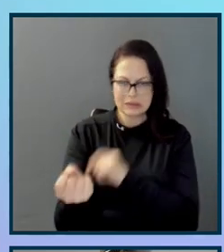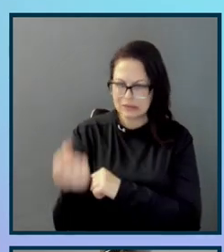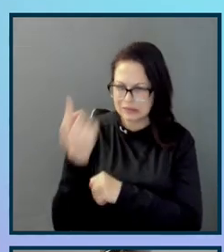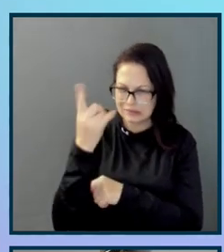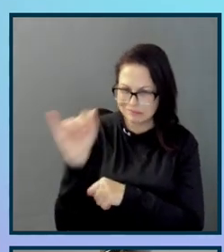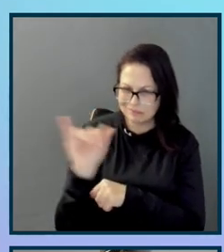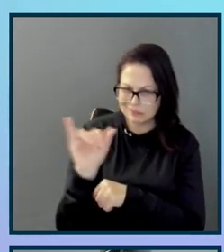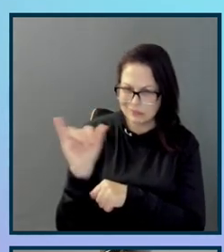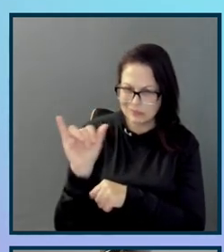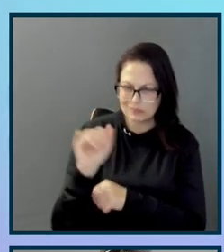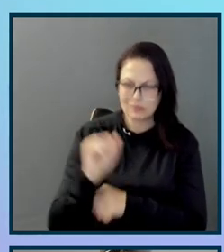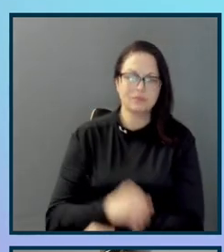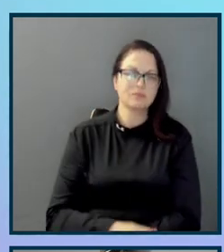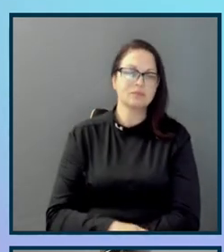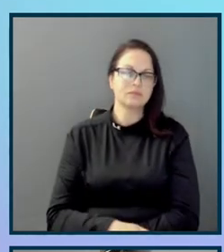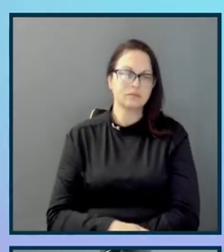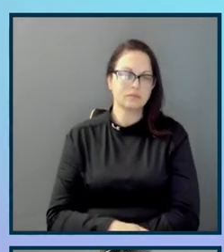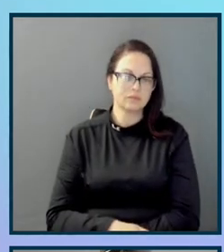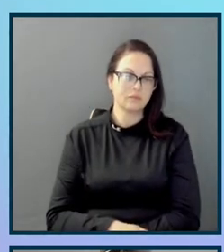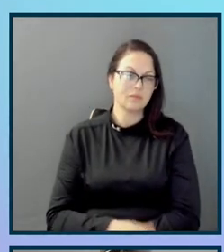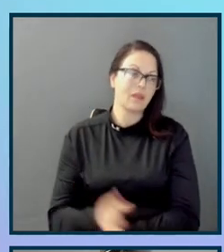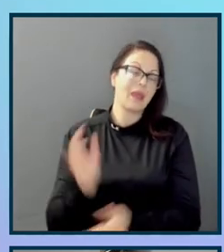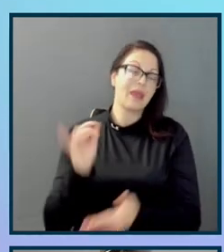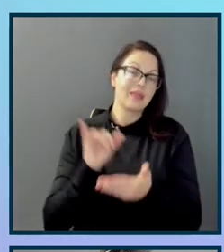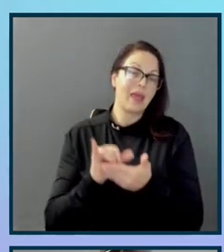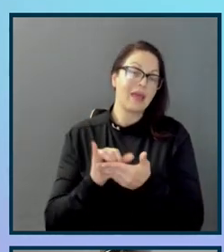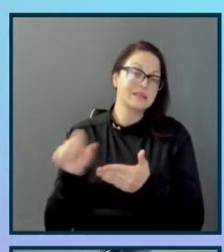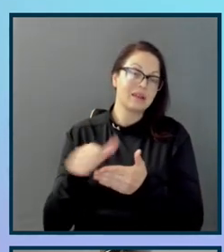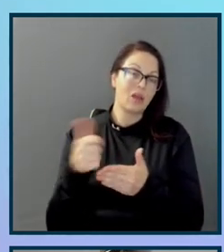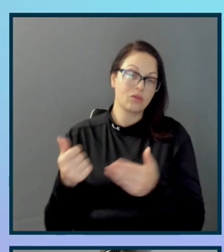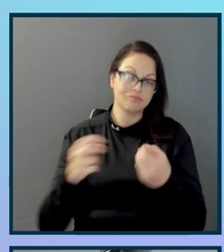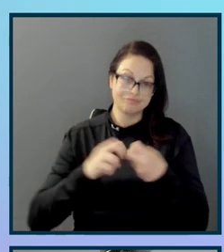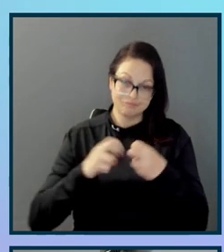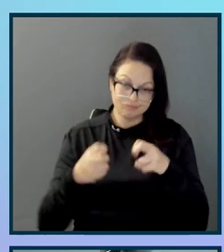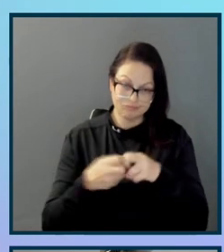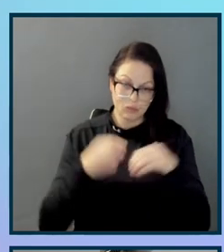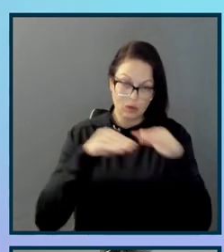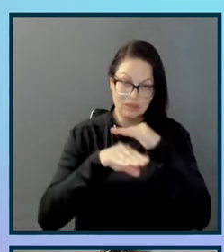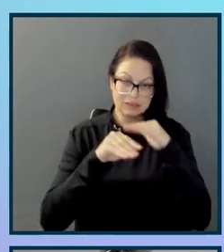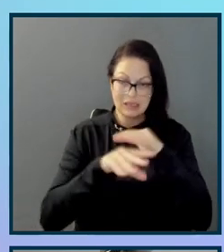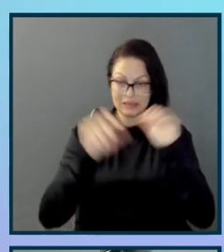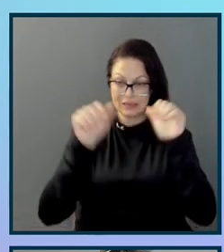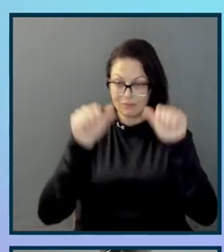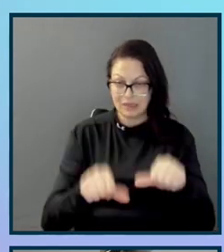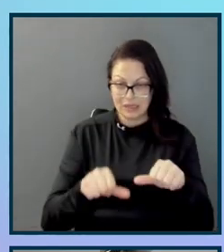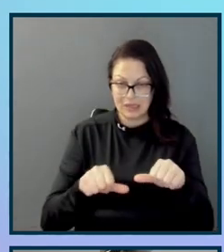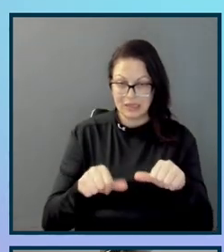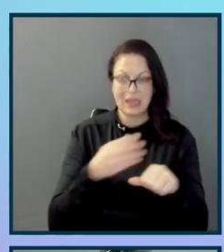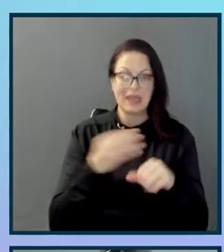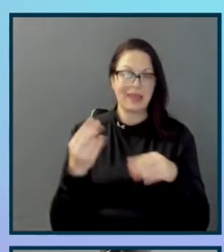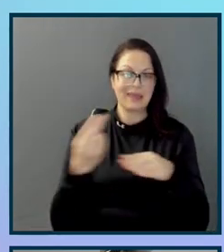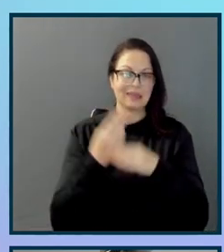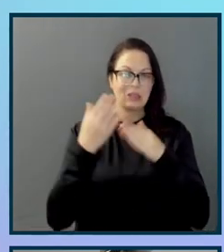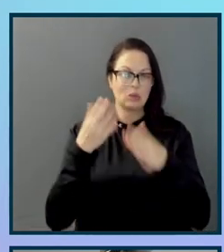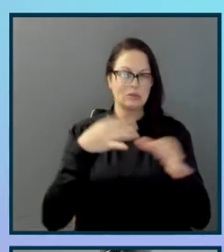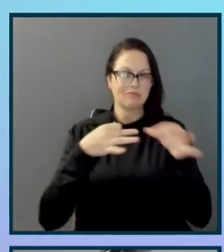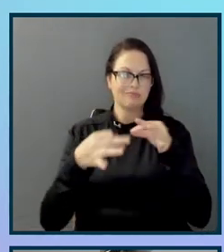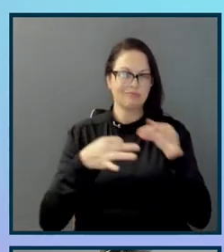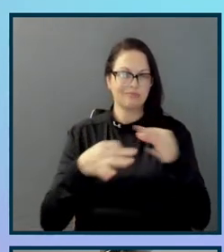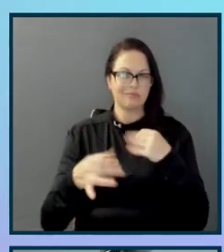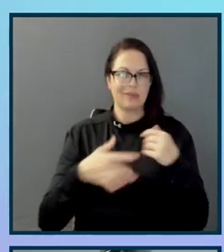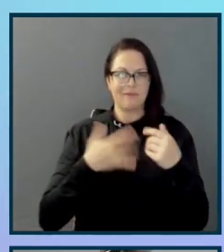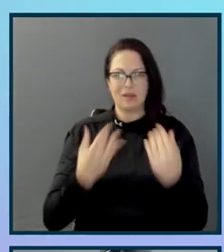either. Huge accessibility issue I mentioned earlier. just overall, users explained that it was too overwhelming